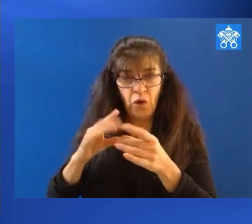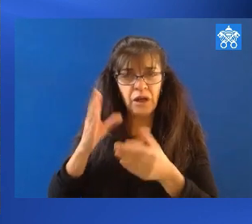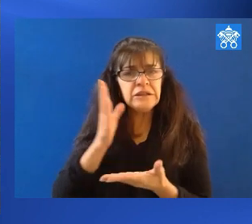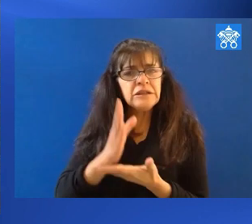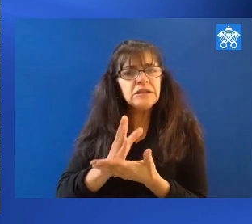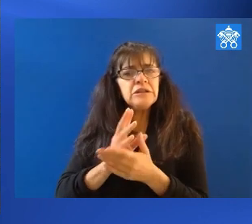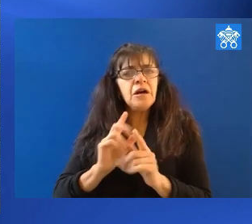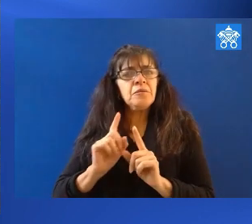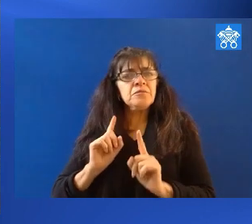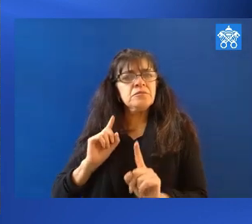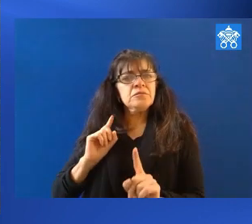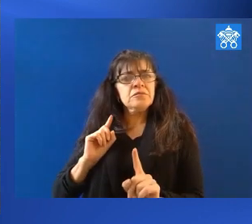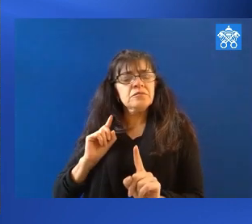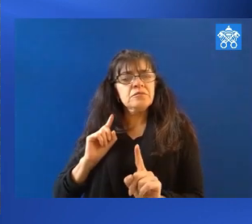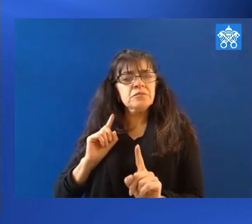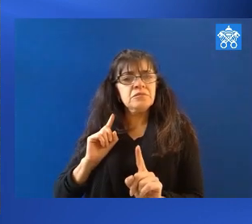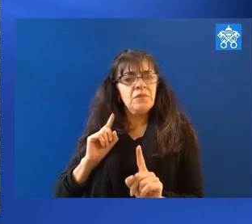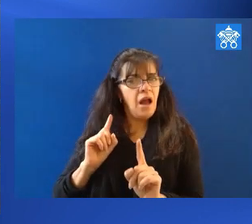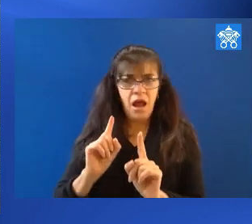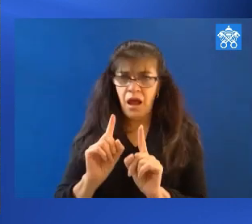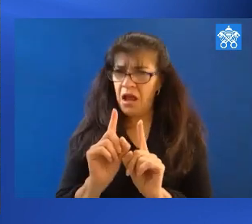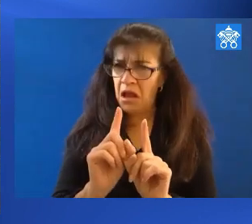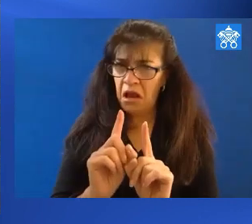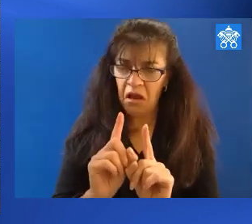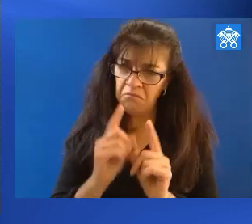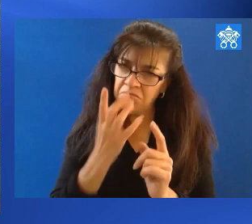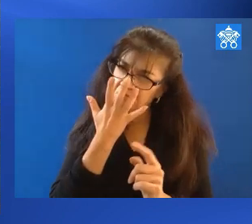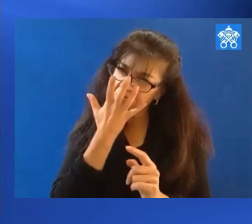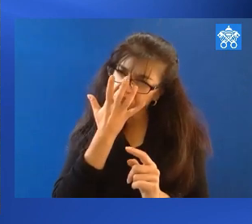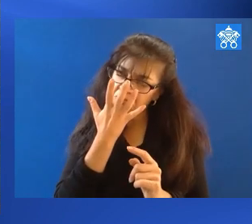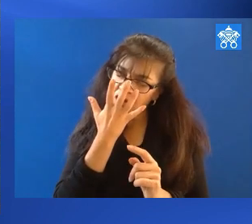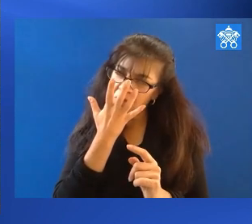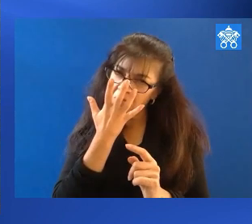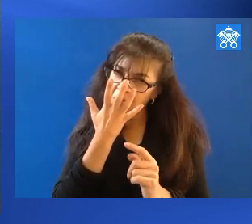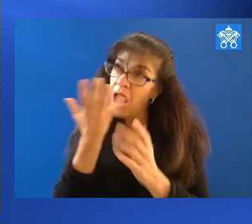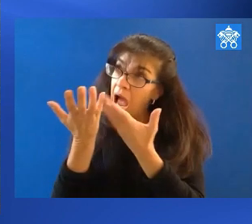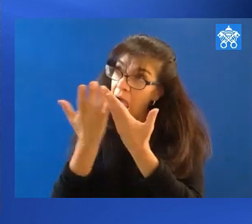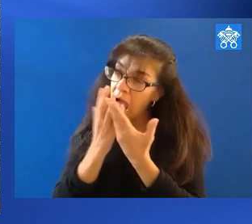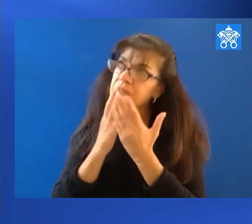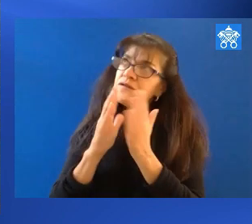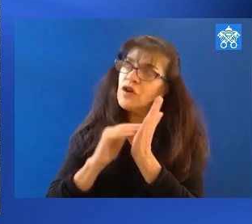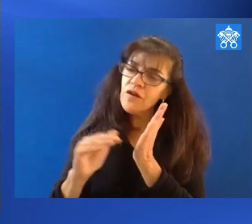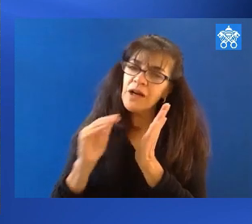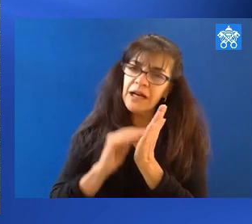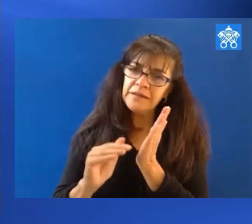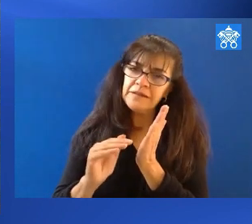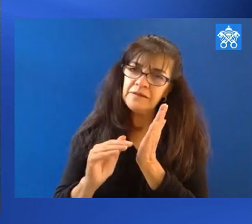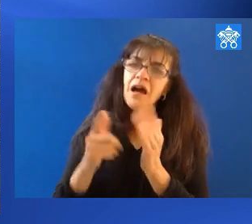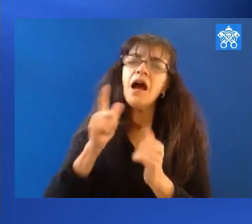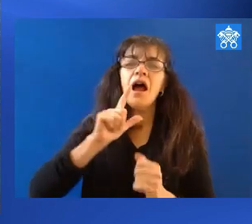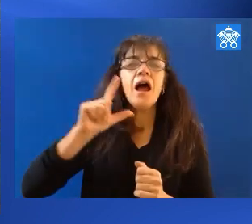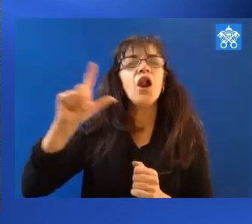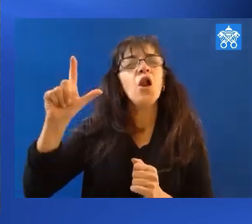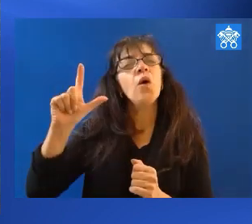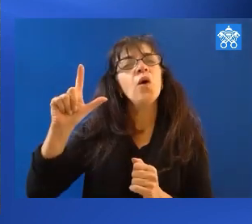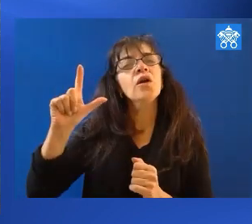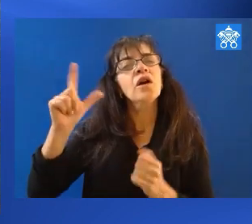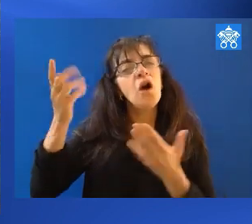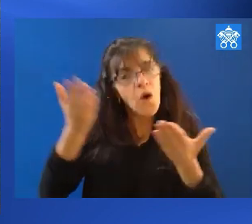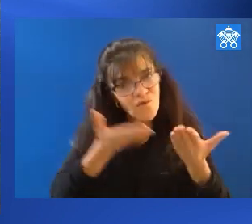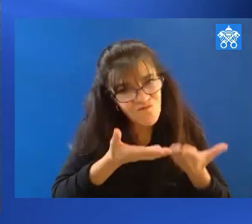distance. He doesn't come near. He is ashamed. He asks for forgiveness. And the Lord